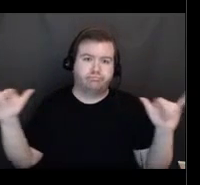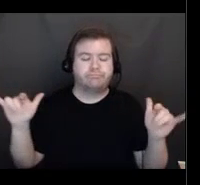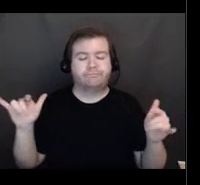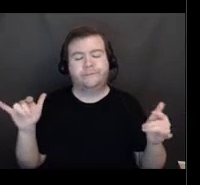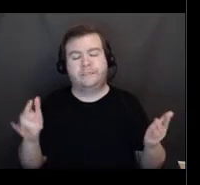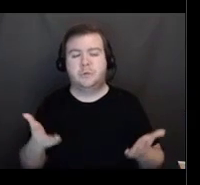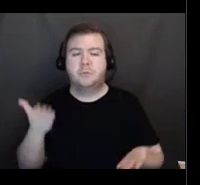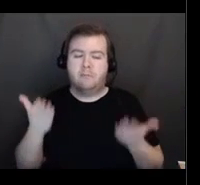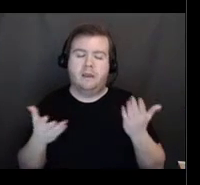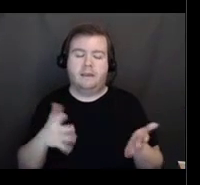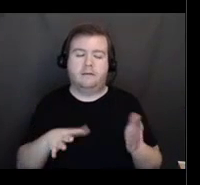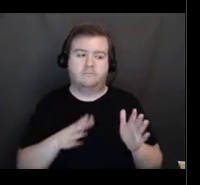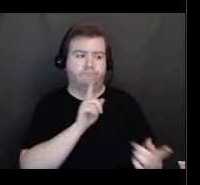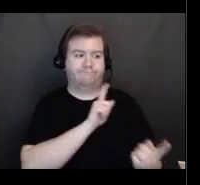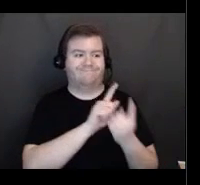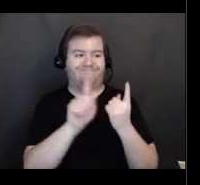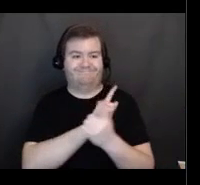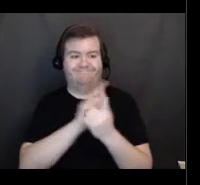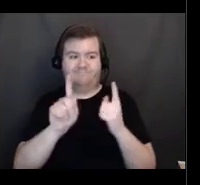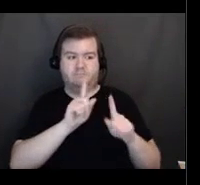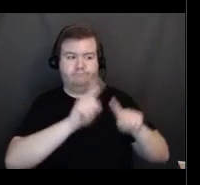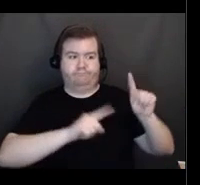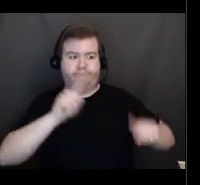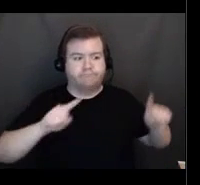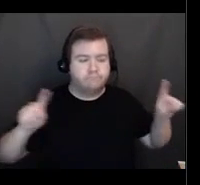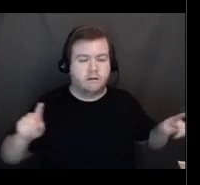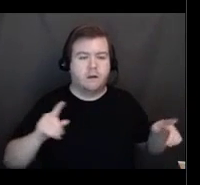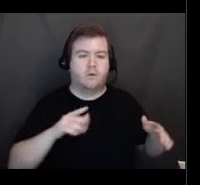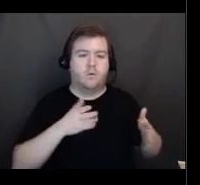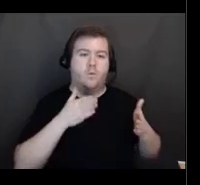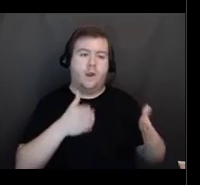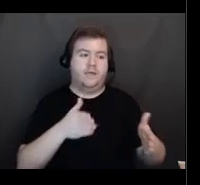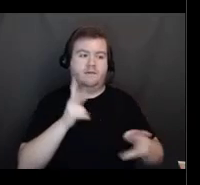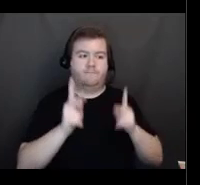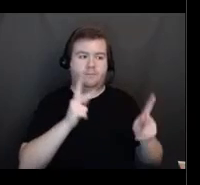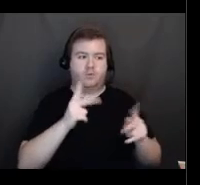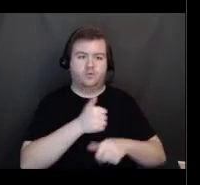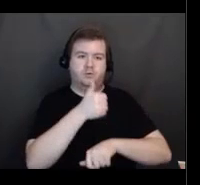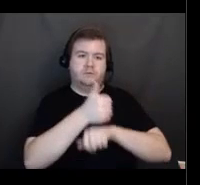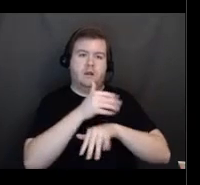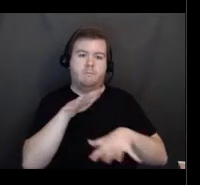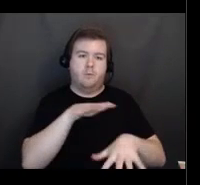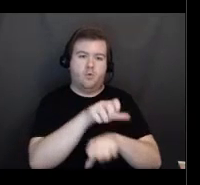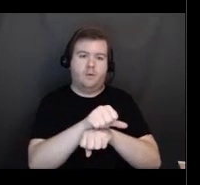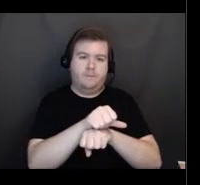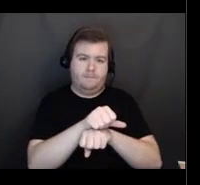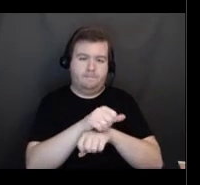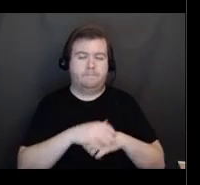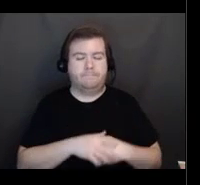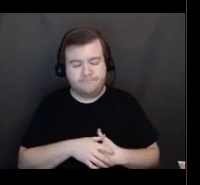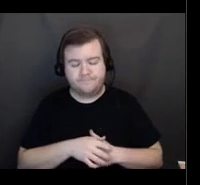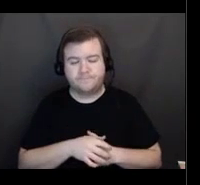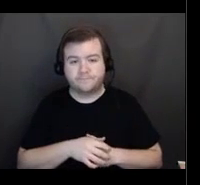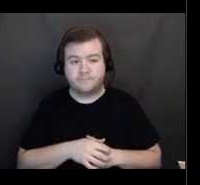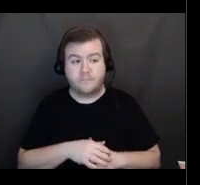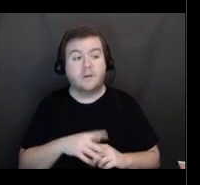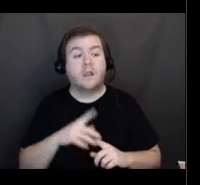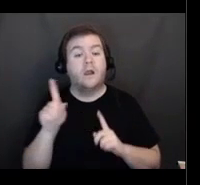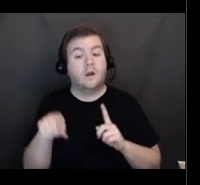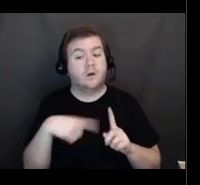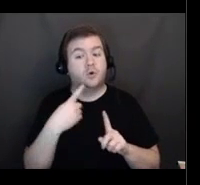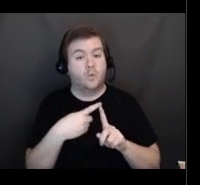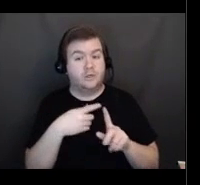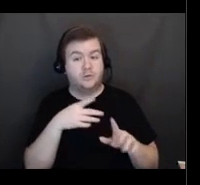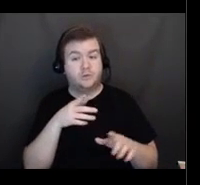are multiple, multiple ways for folks to, to schedule an appointment. And when you do that, that provider